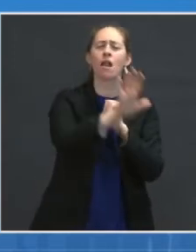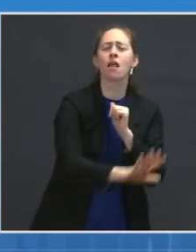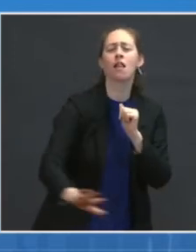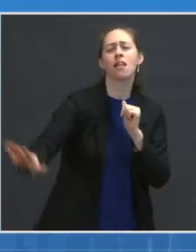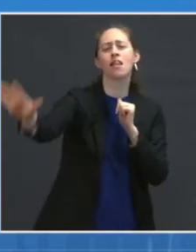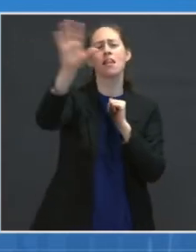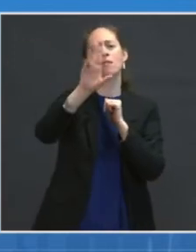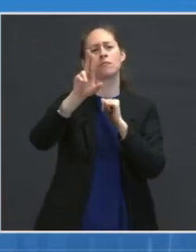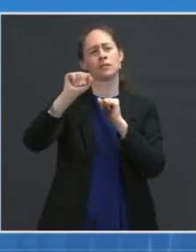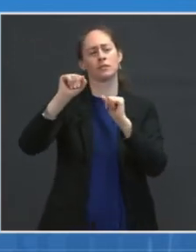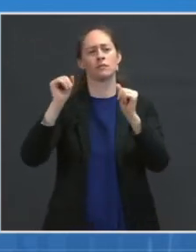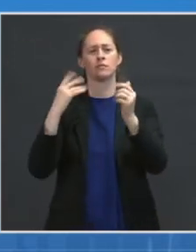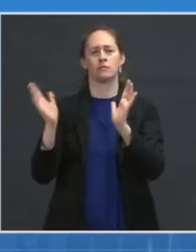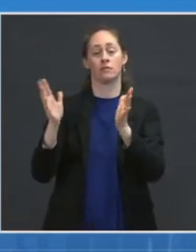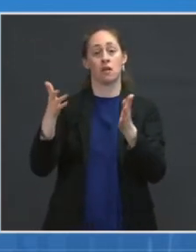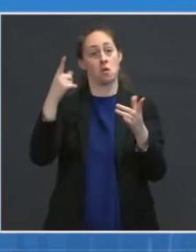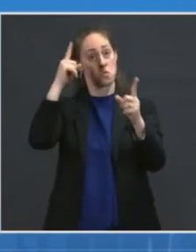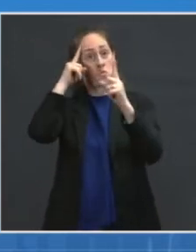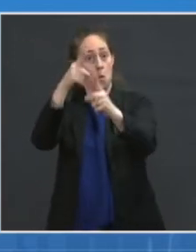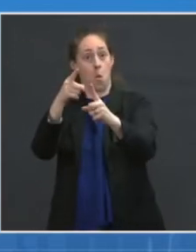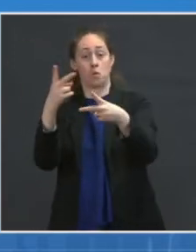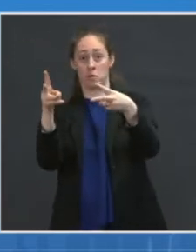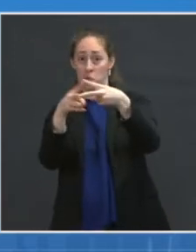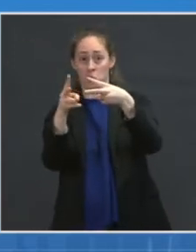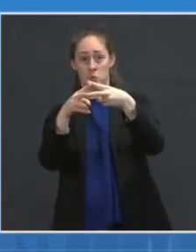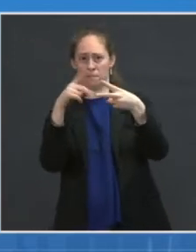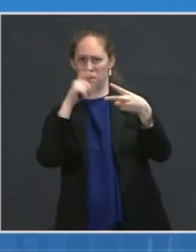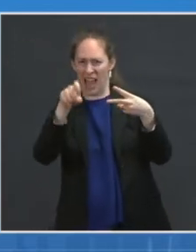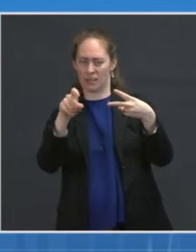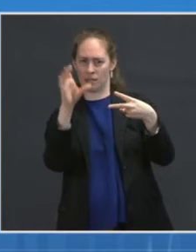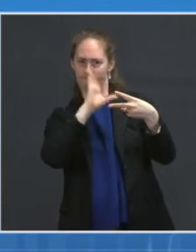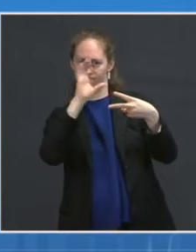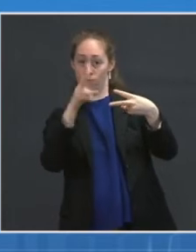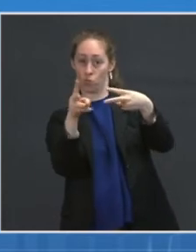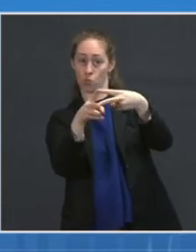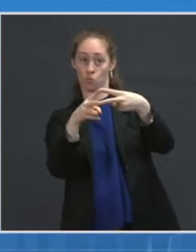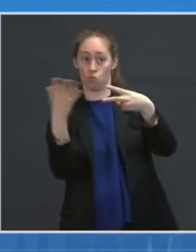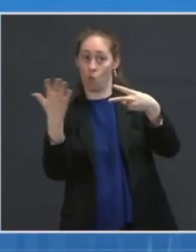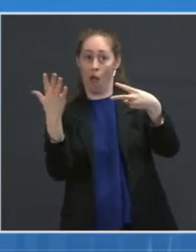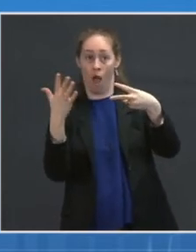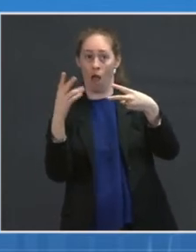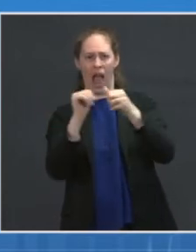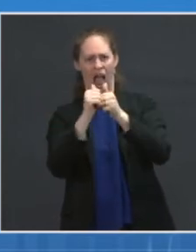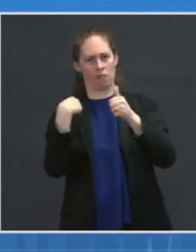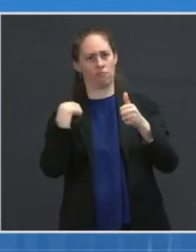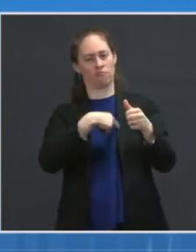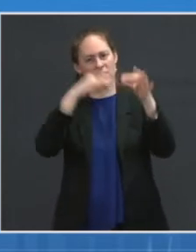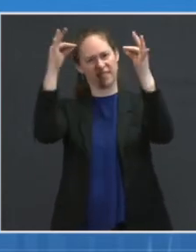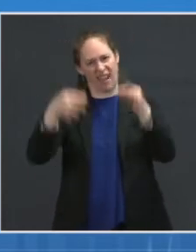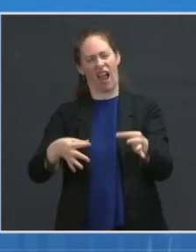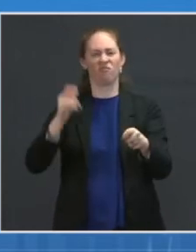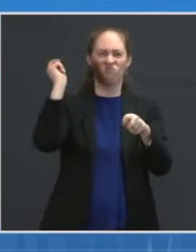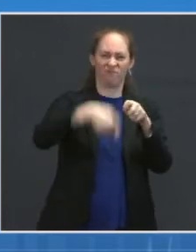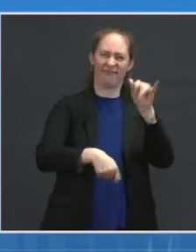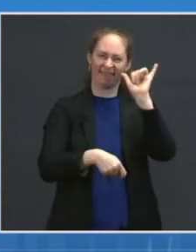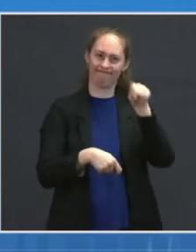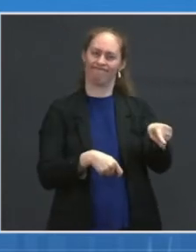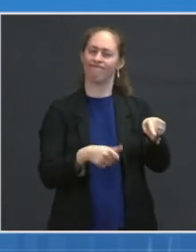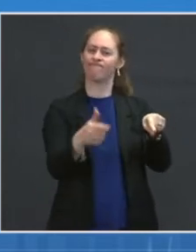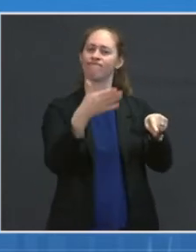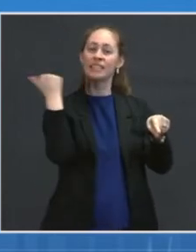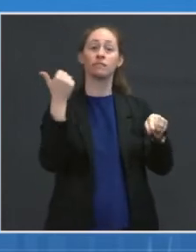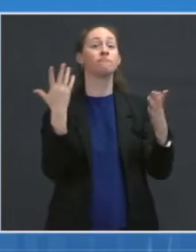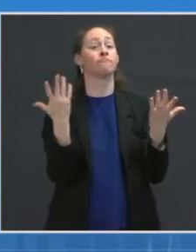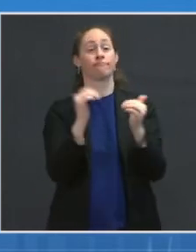two things as we select these sites. The first is how can we get more people vaccinated